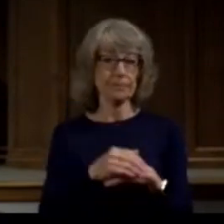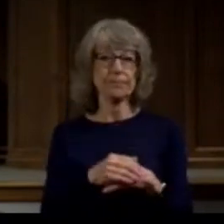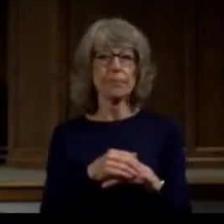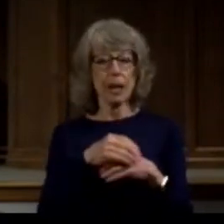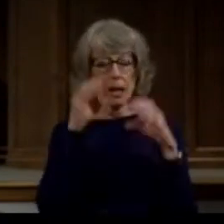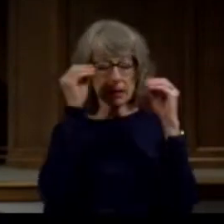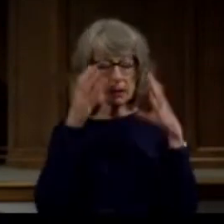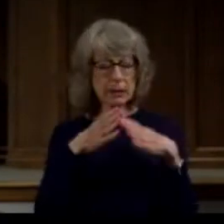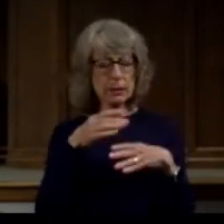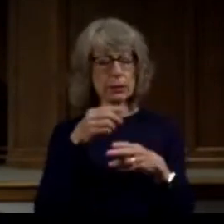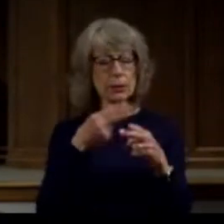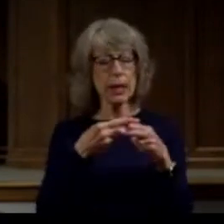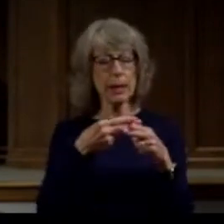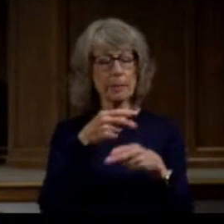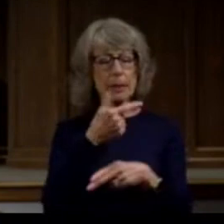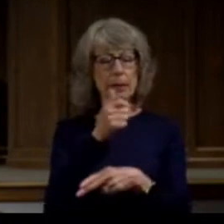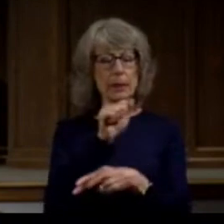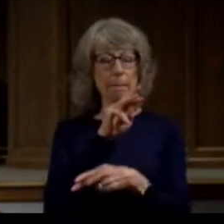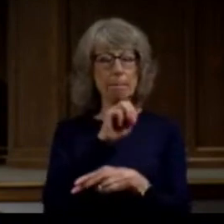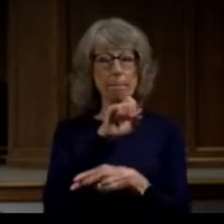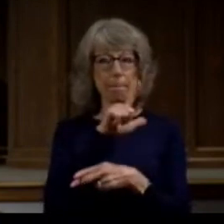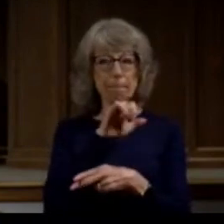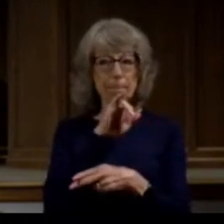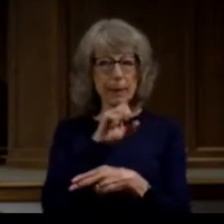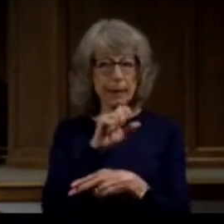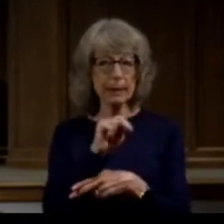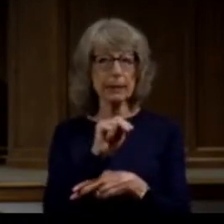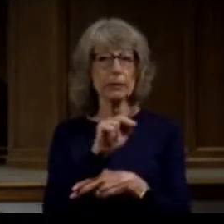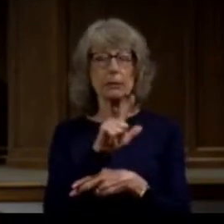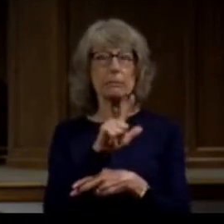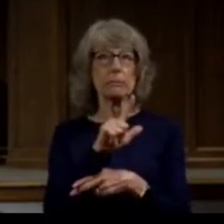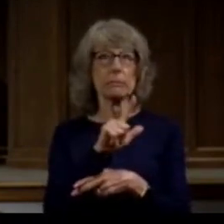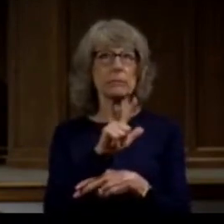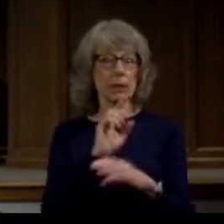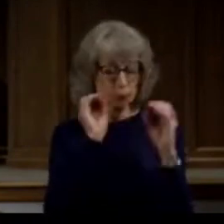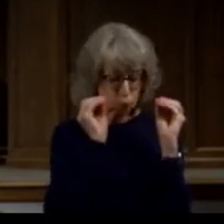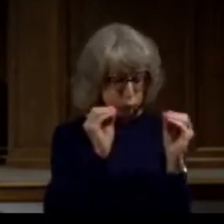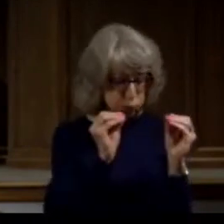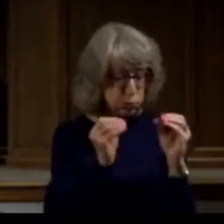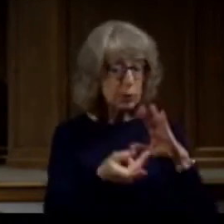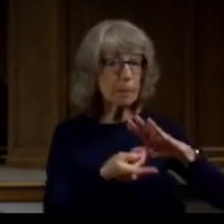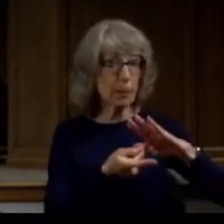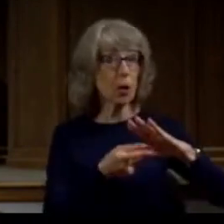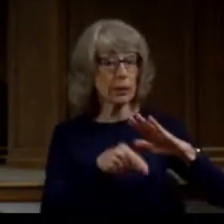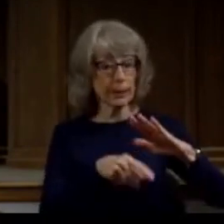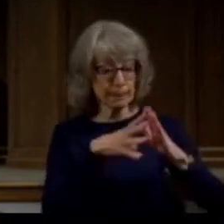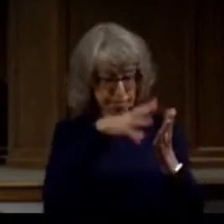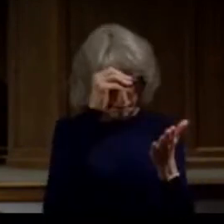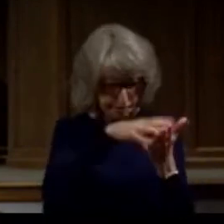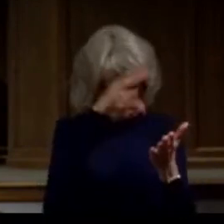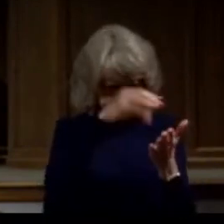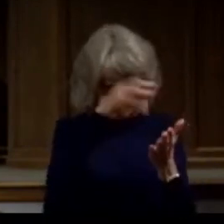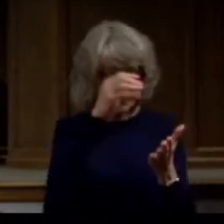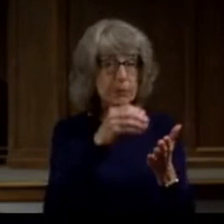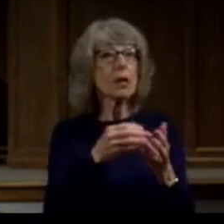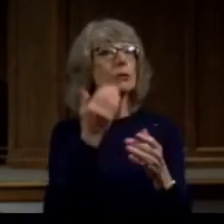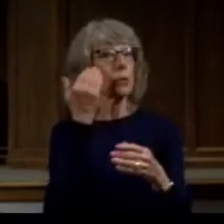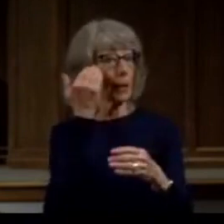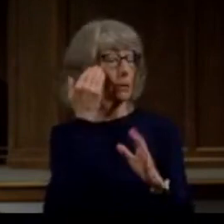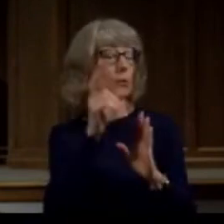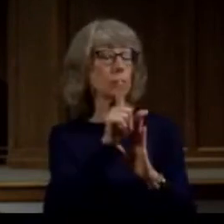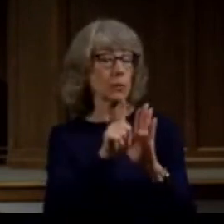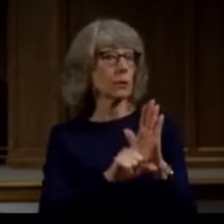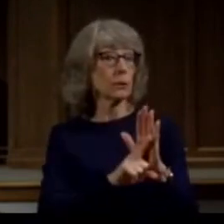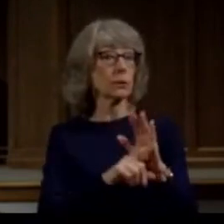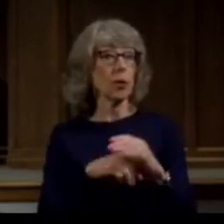most respected leaders of his time. Gamaliel was one of the key leaders in the Sanhedrin, which was a very select